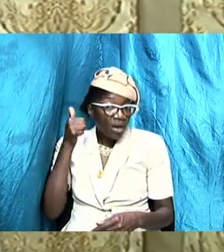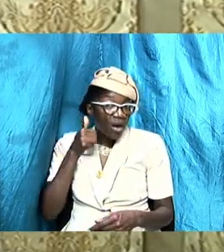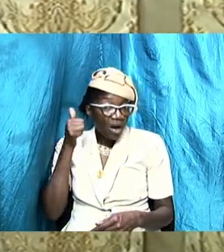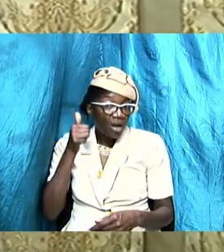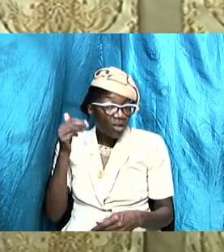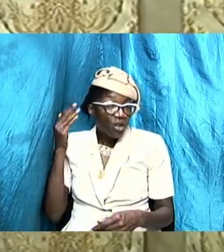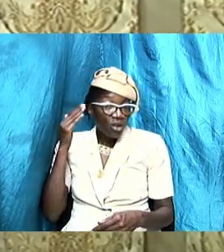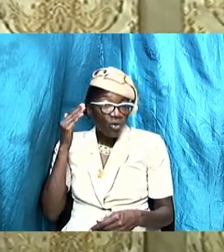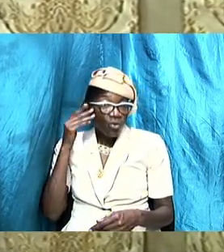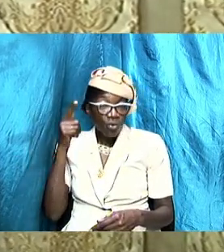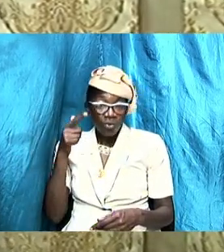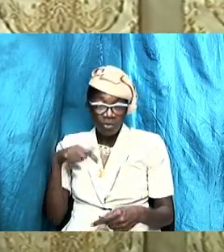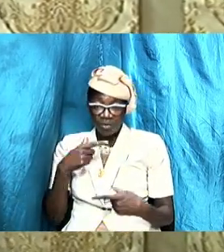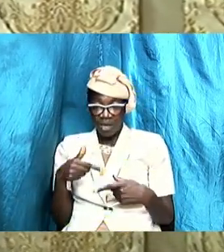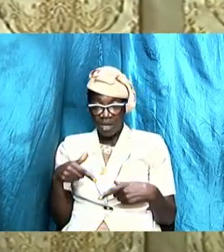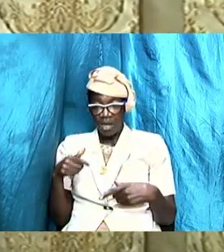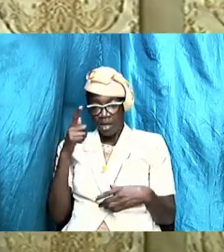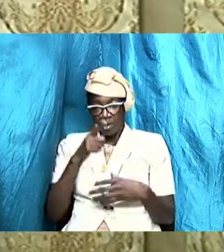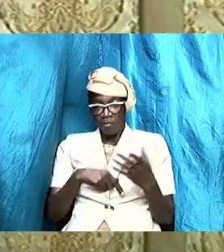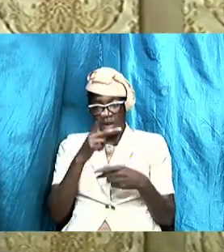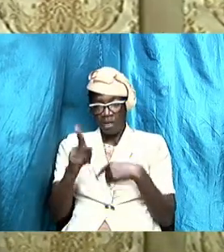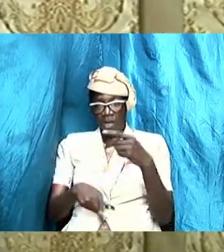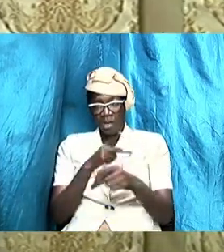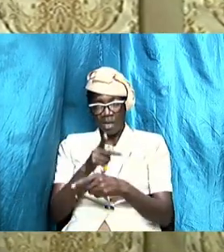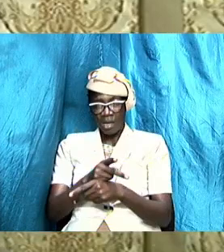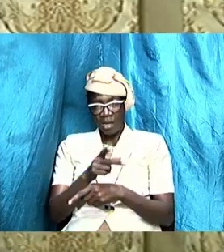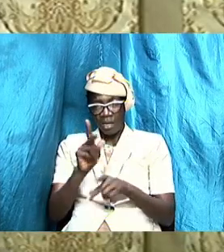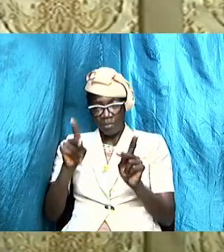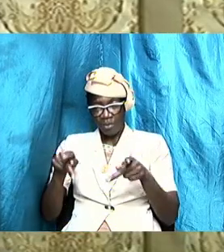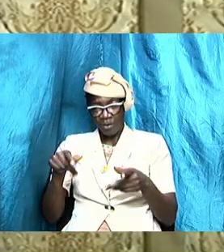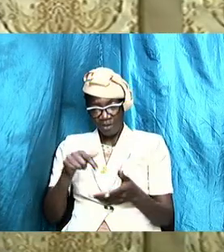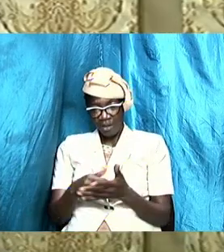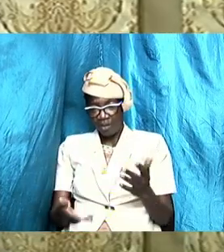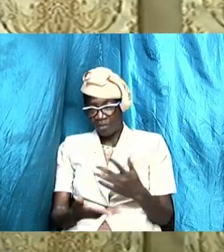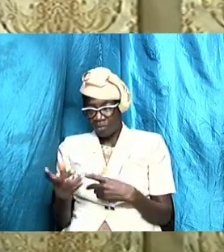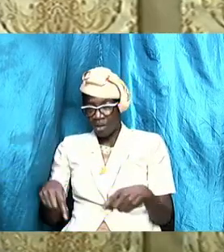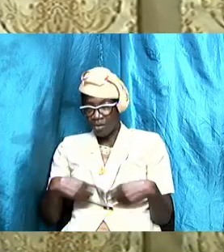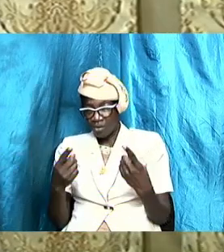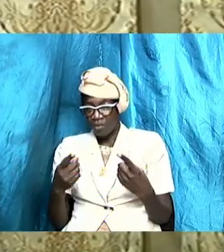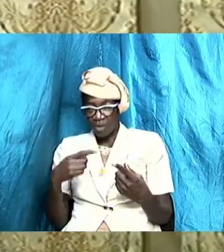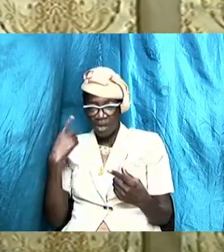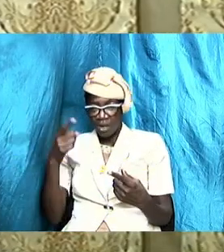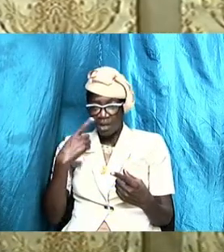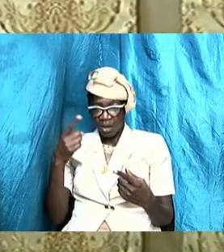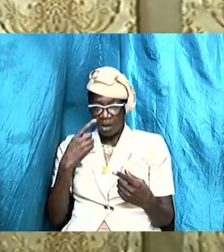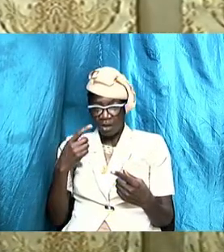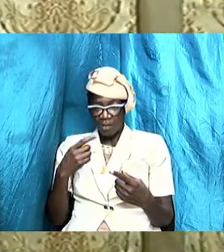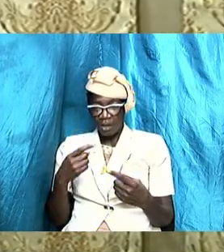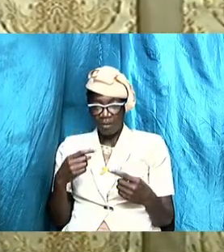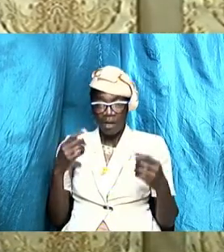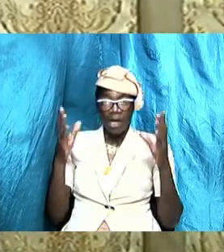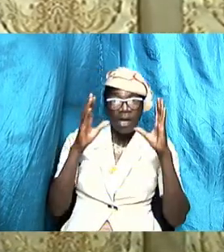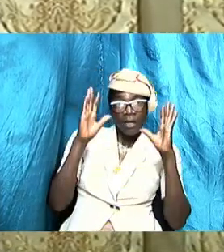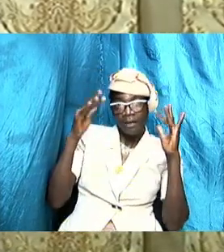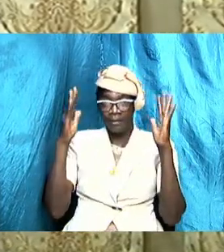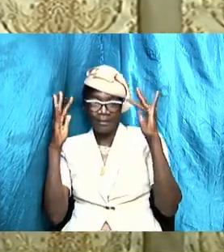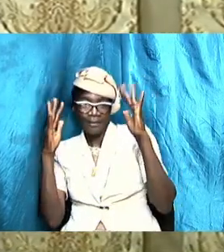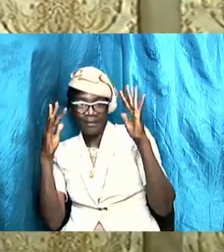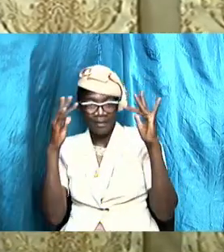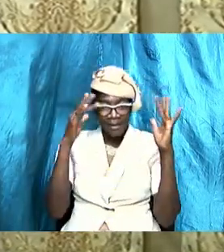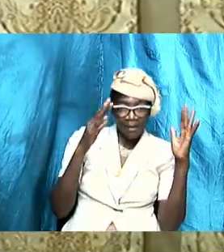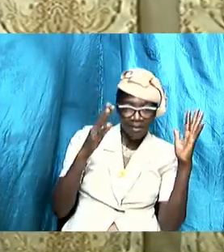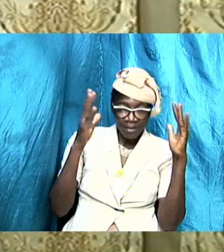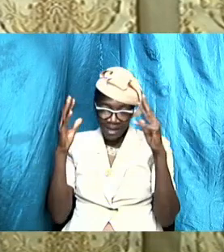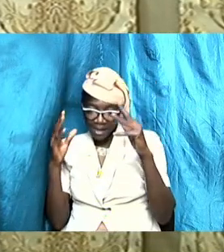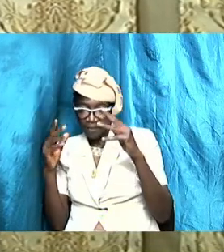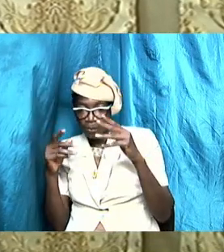who know you say look what kind of person she is you notice when you go out you are always active and clapping and she just sit down there